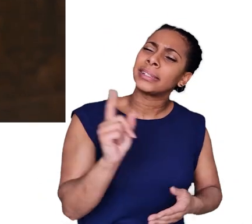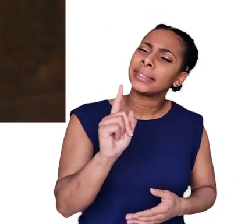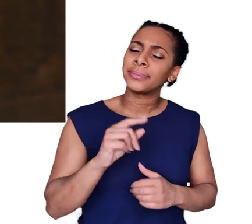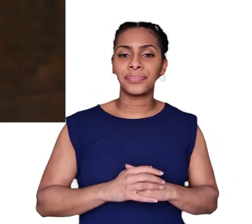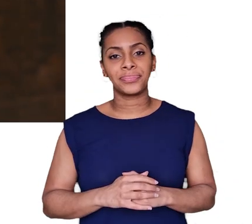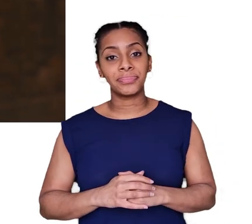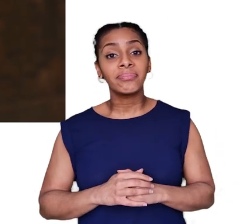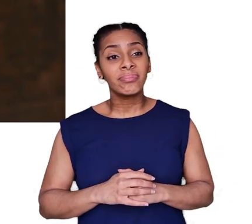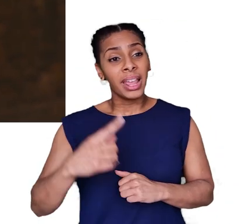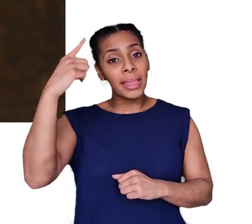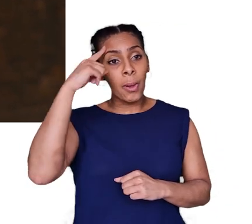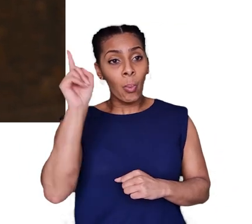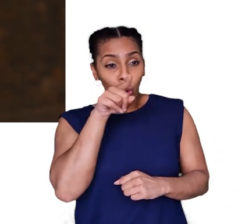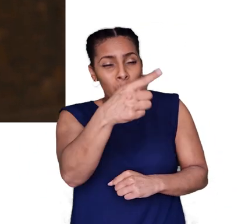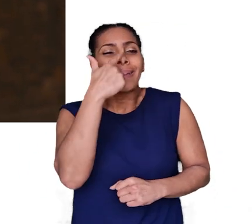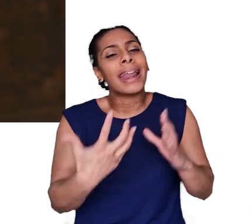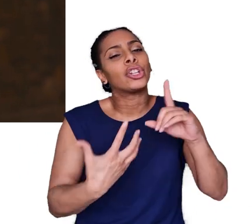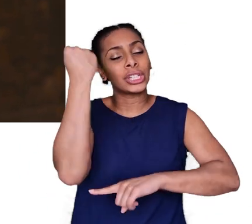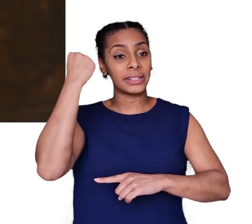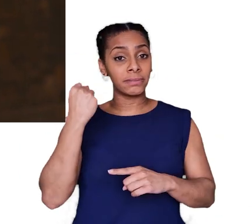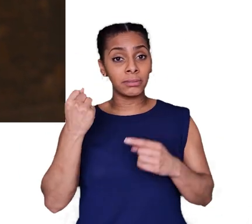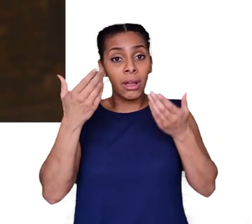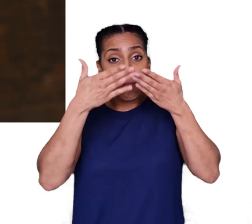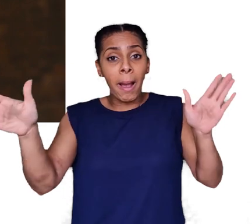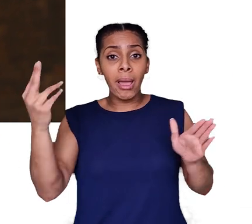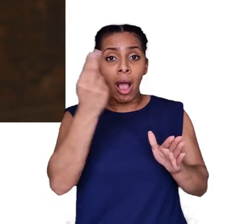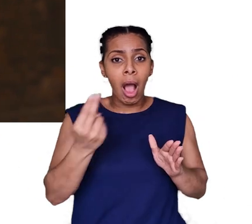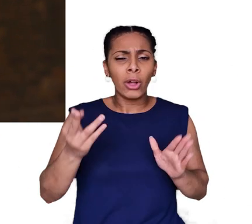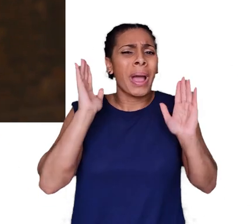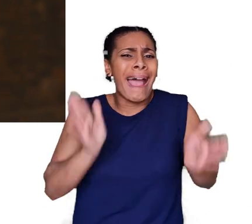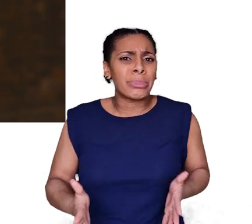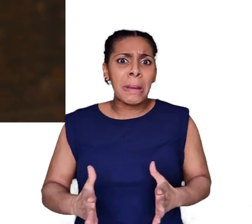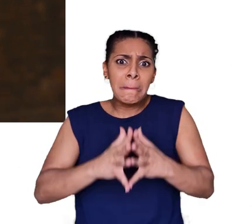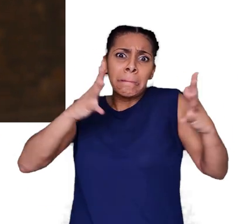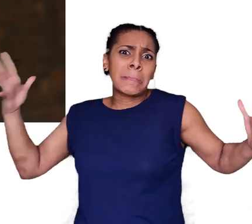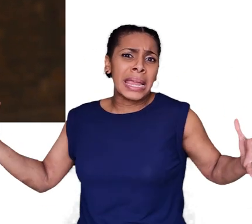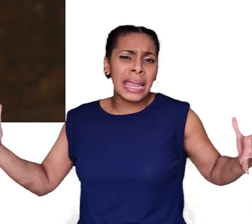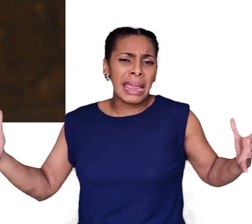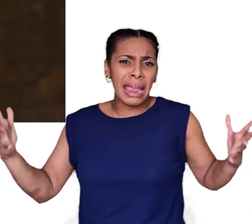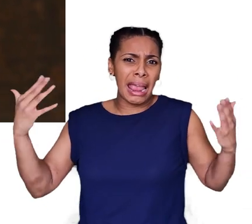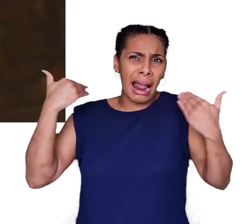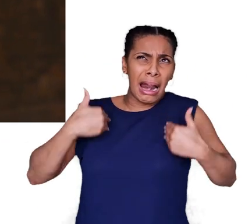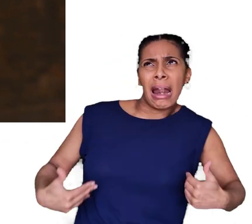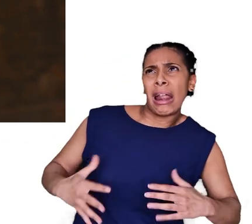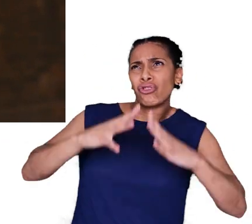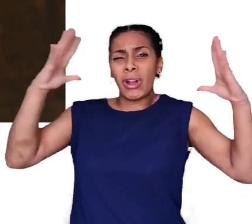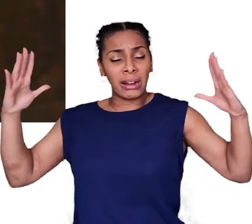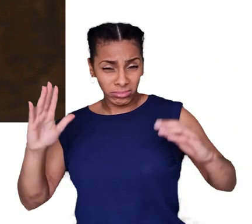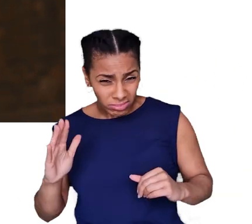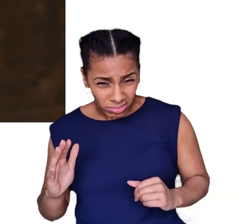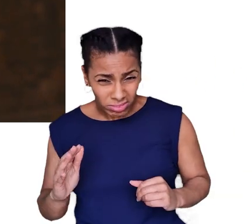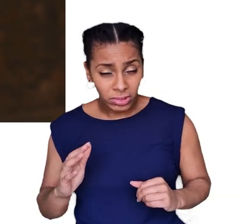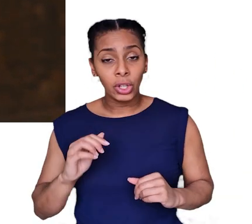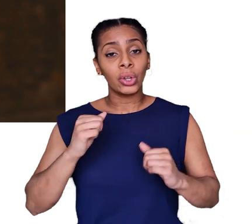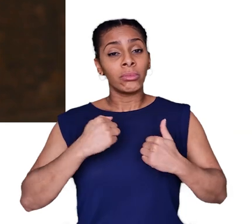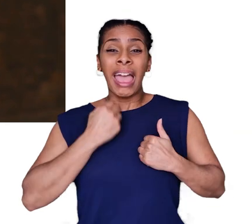most important thing is to think about what you can achieve. Like not all public art has to be really kind of big and grand, and like you can make small